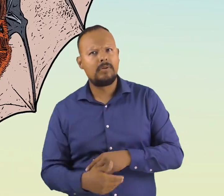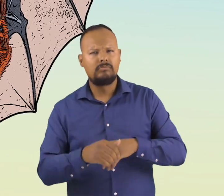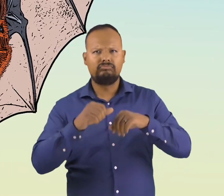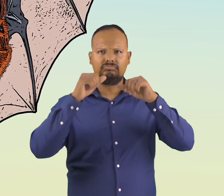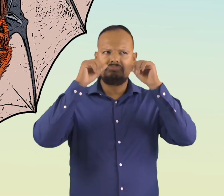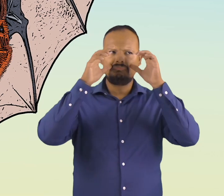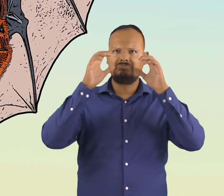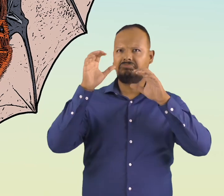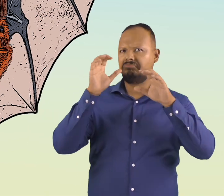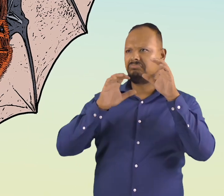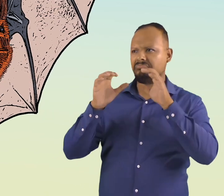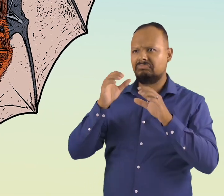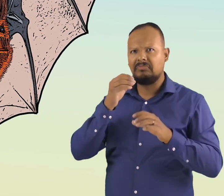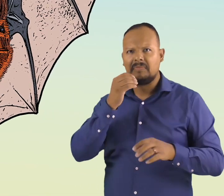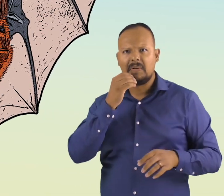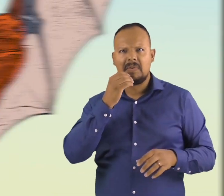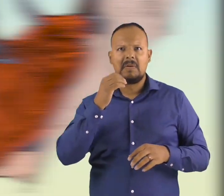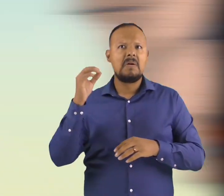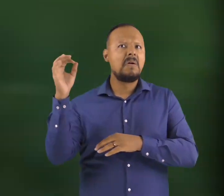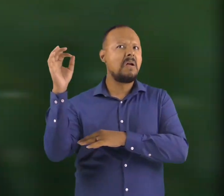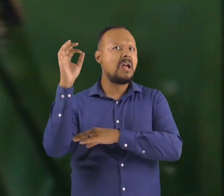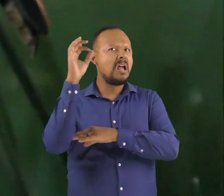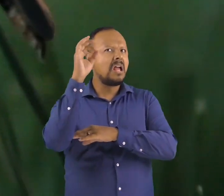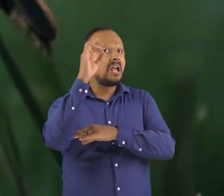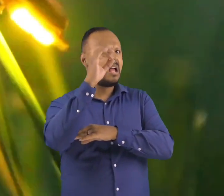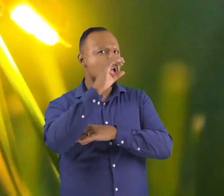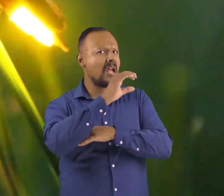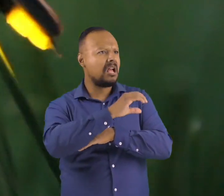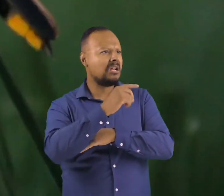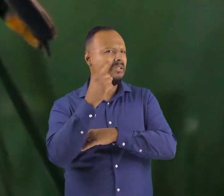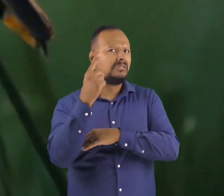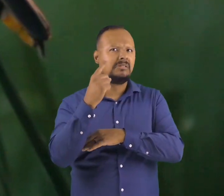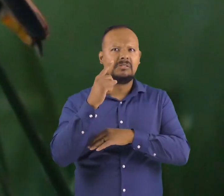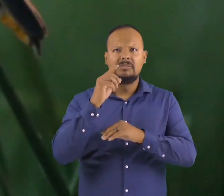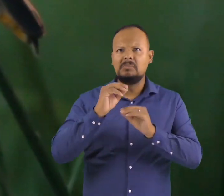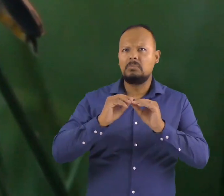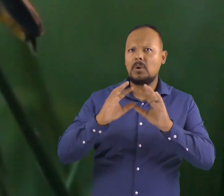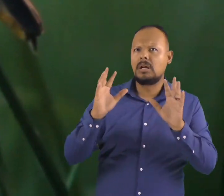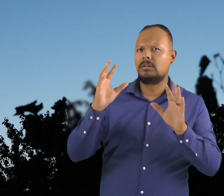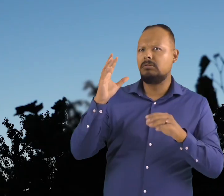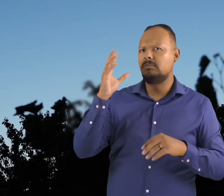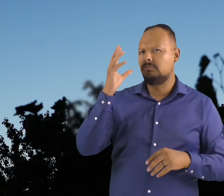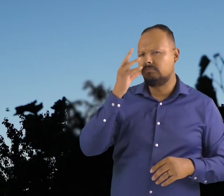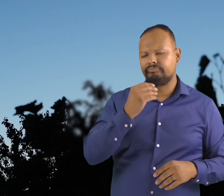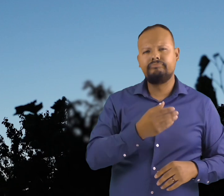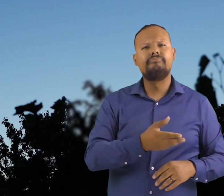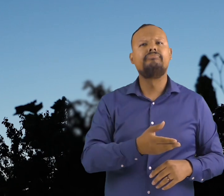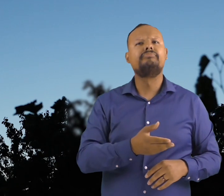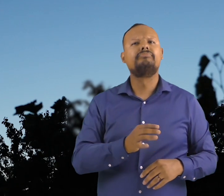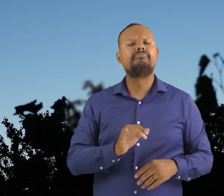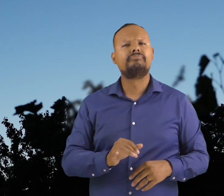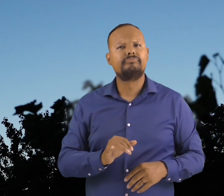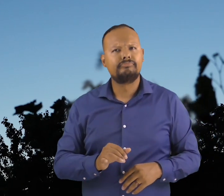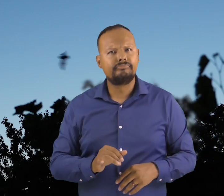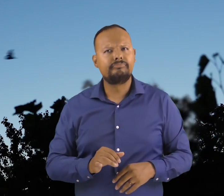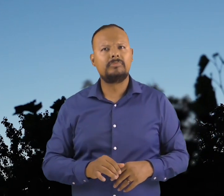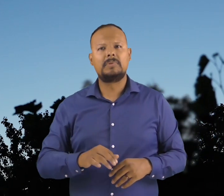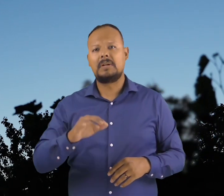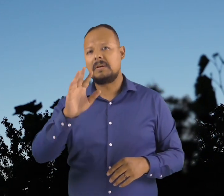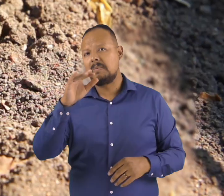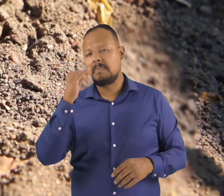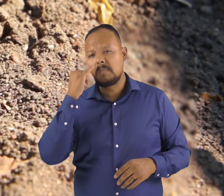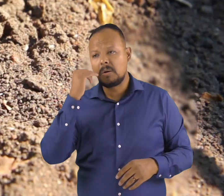What do bats eat? If you are a night-flying insect, watch out for bats.